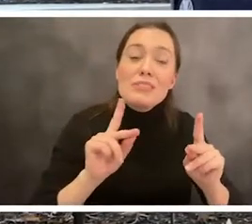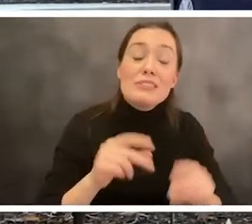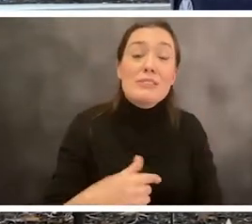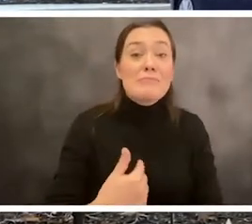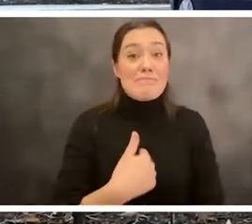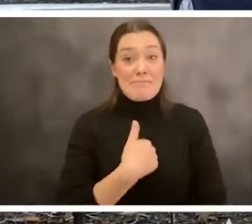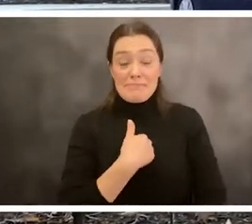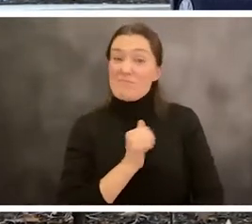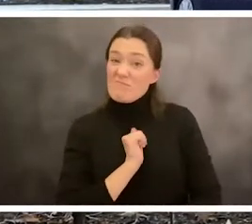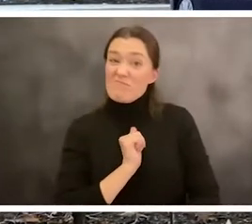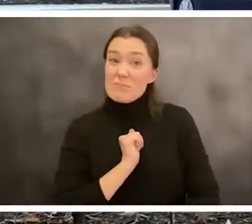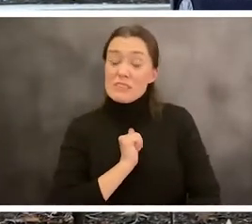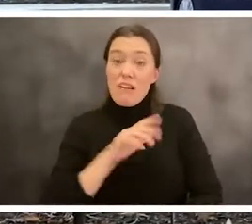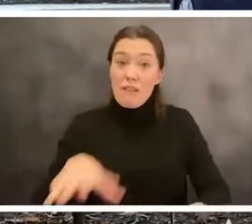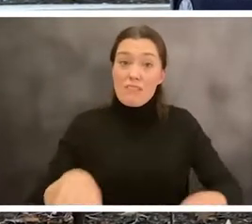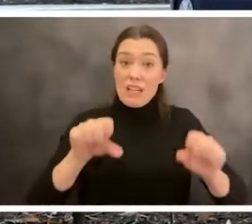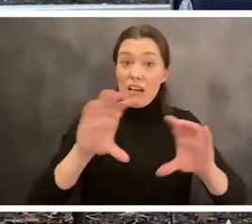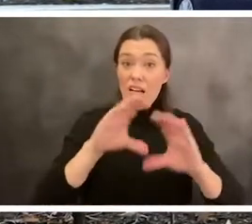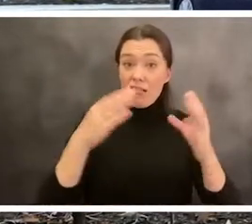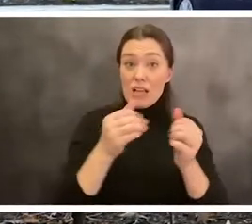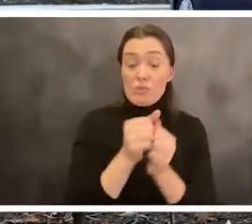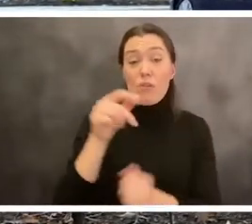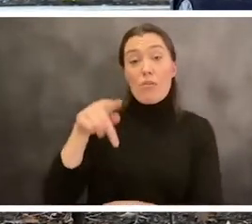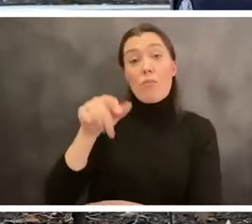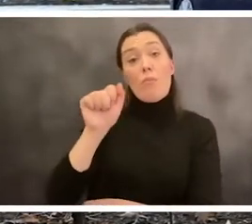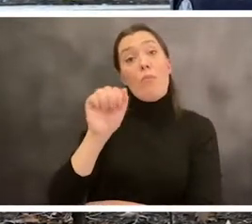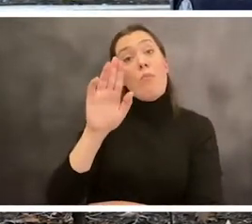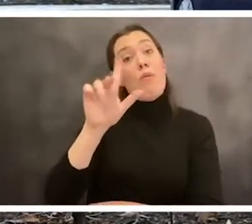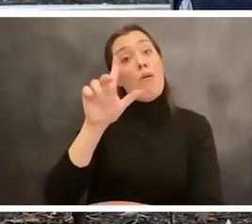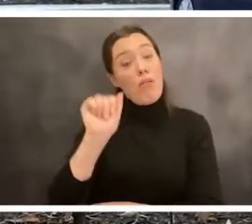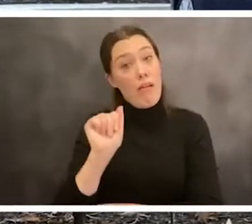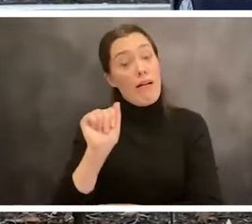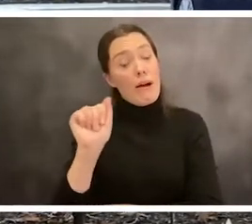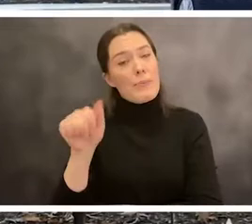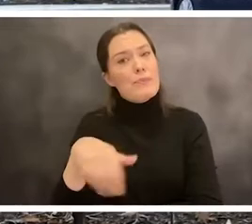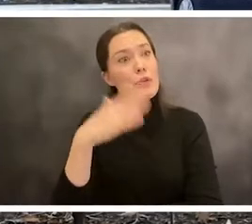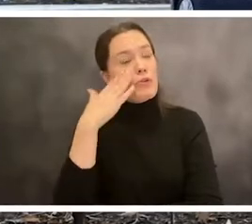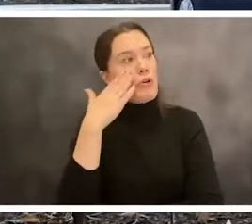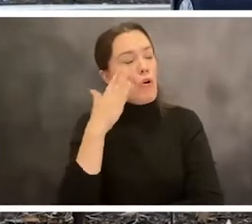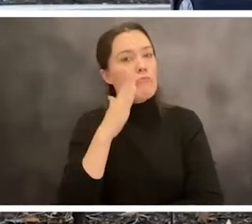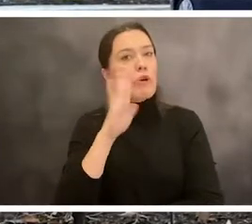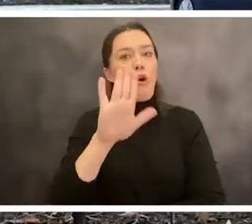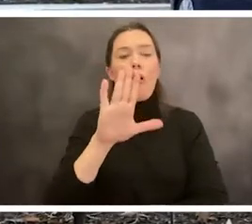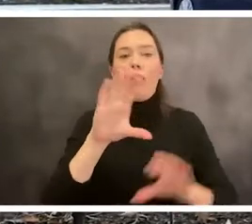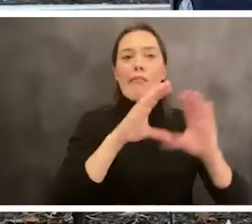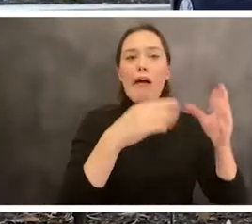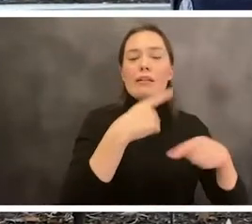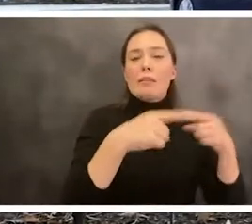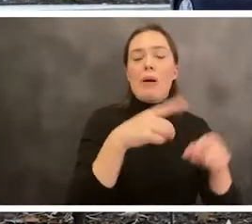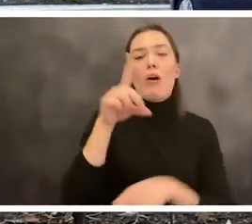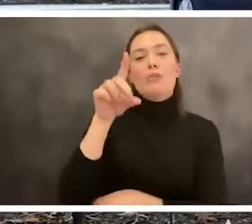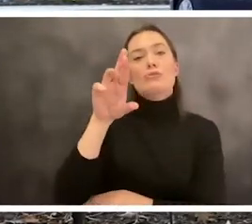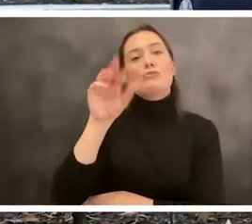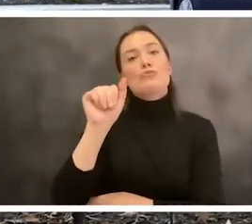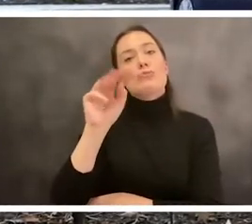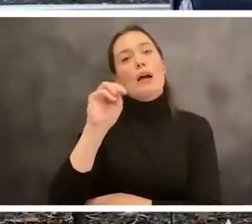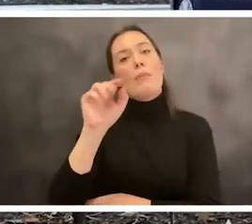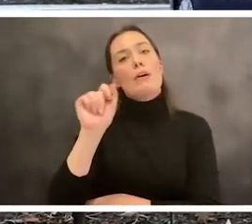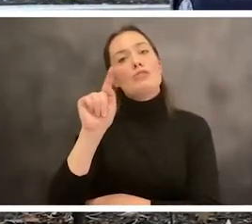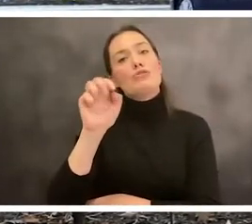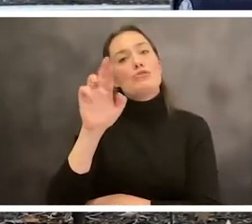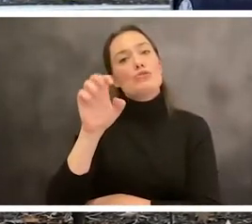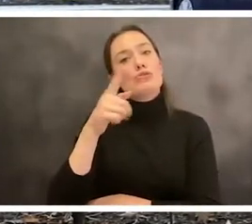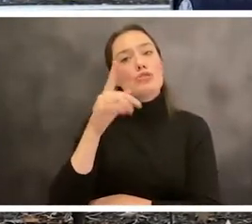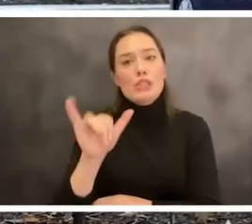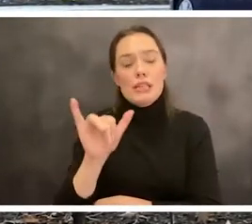number of courses with, with Paula, both in terms of, um, dramaturgy, but also in terms of solo,